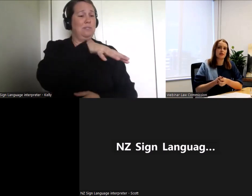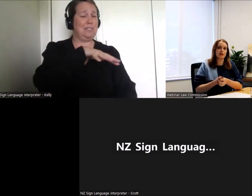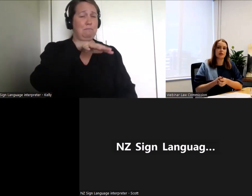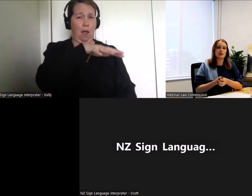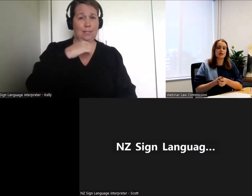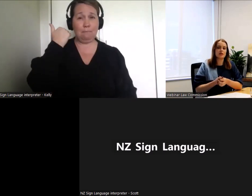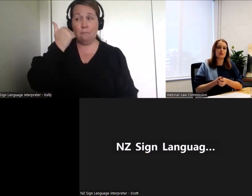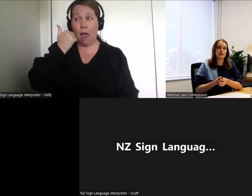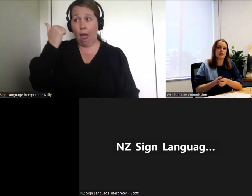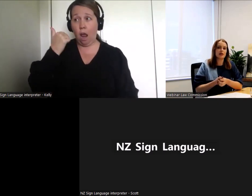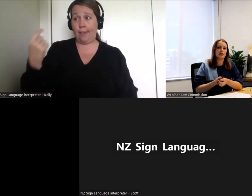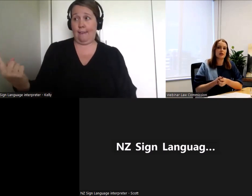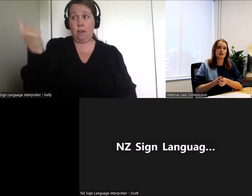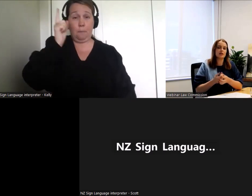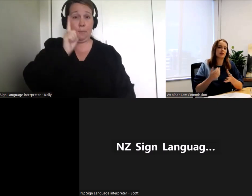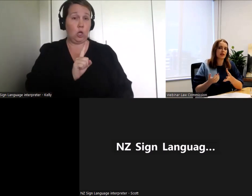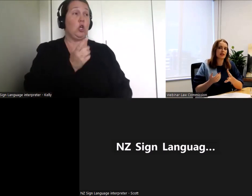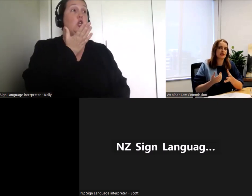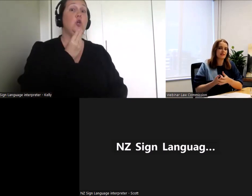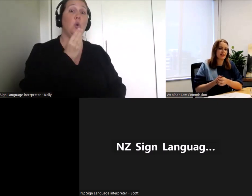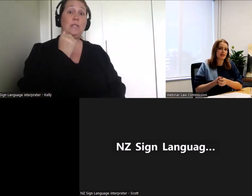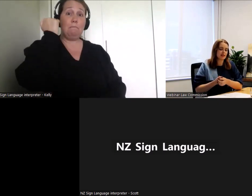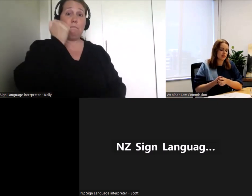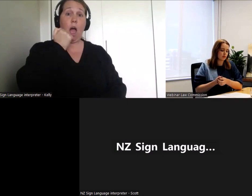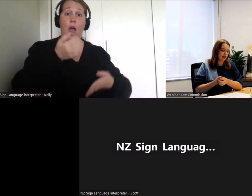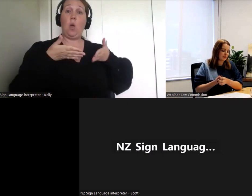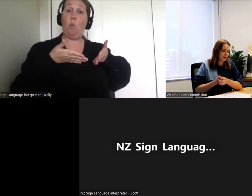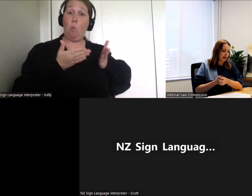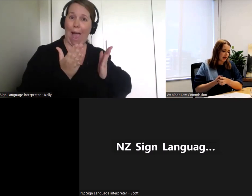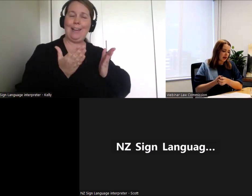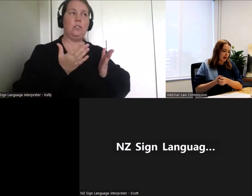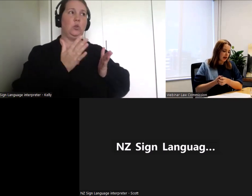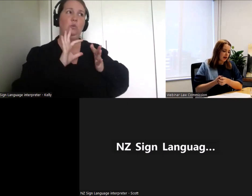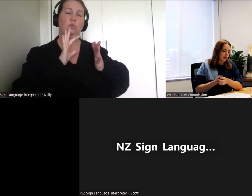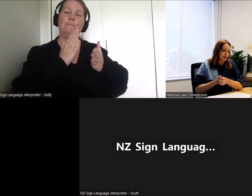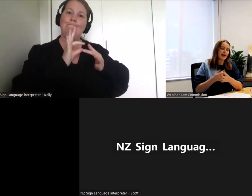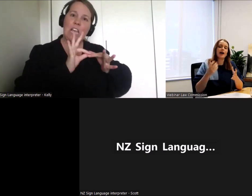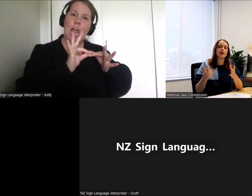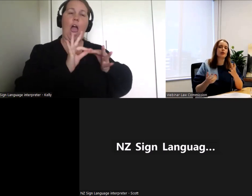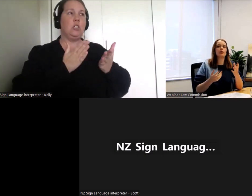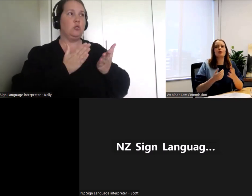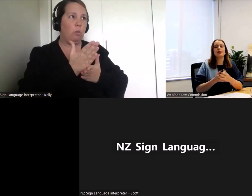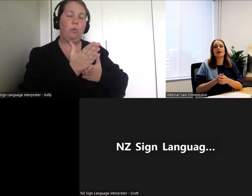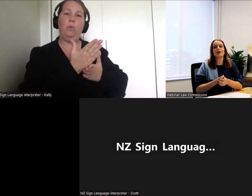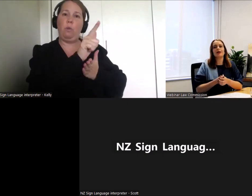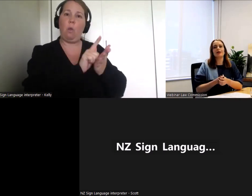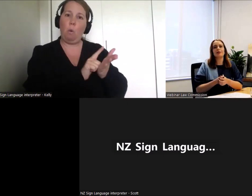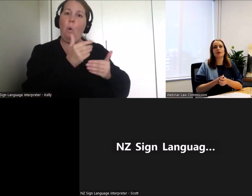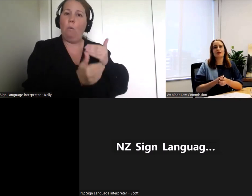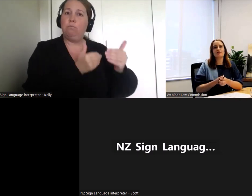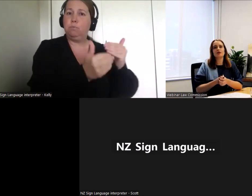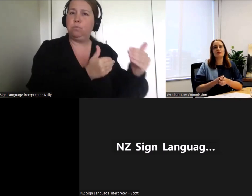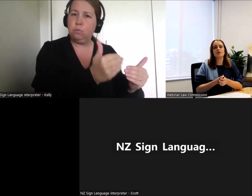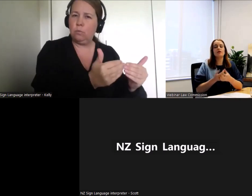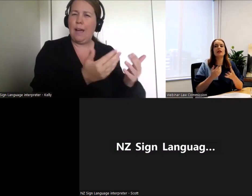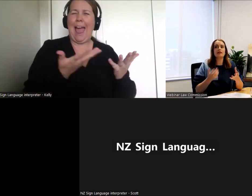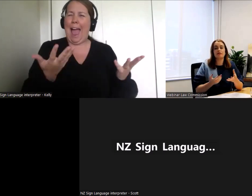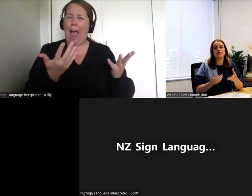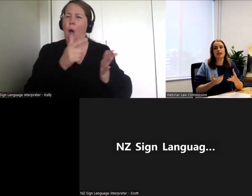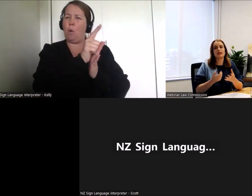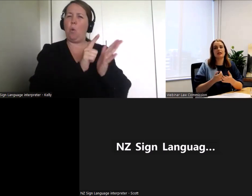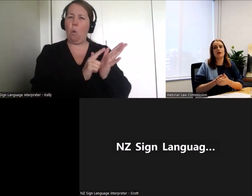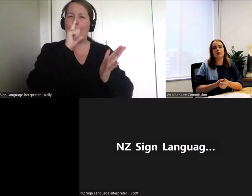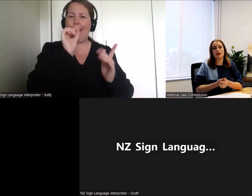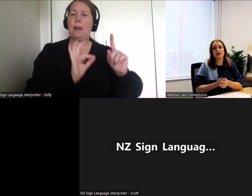as they would like to when decision making is affected in some way and how the law could be improved to more